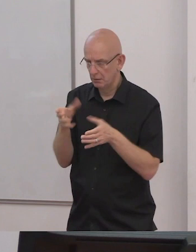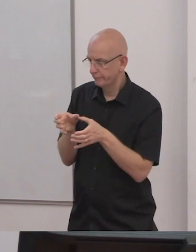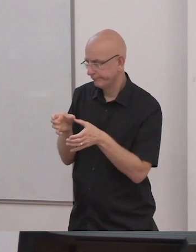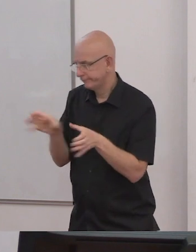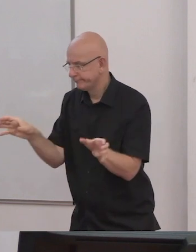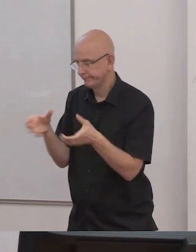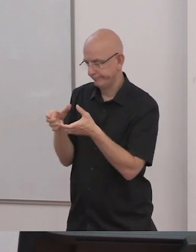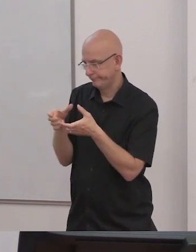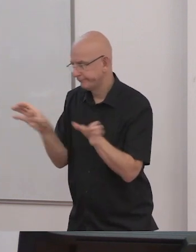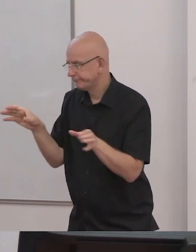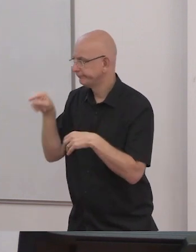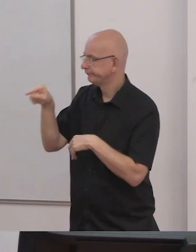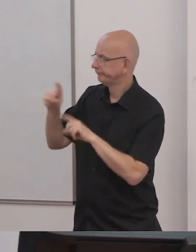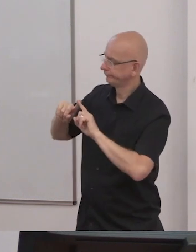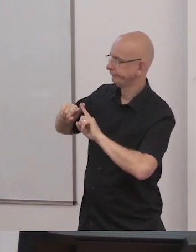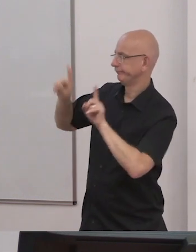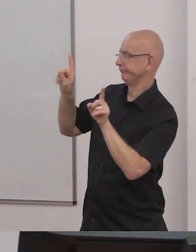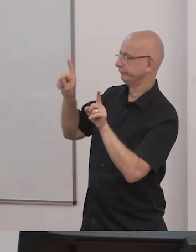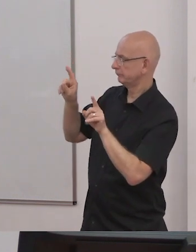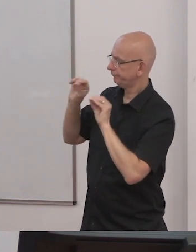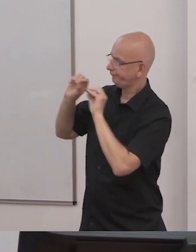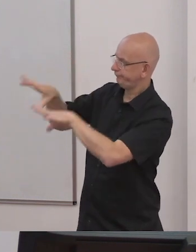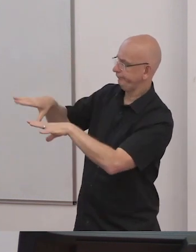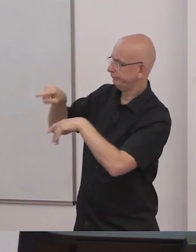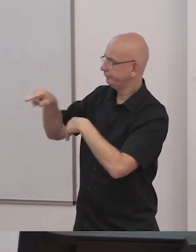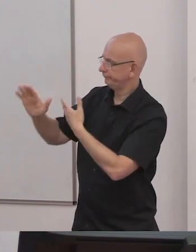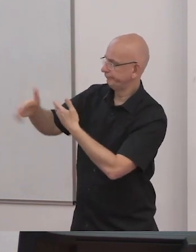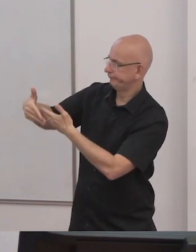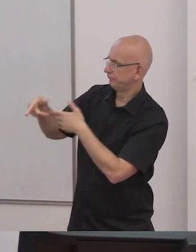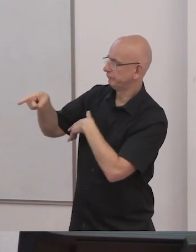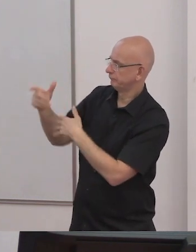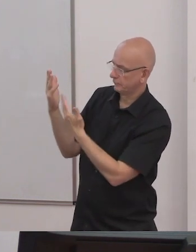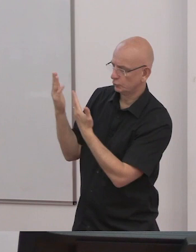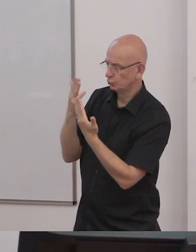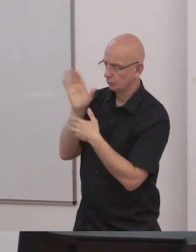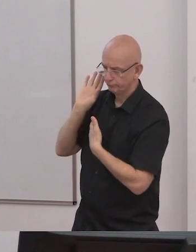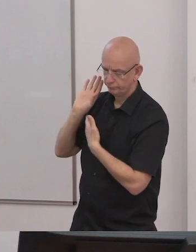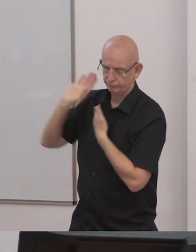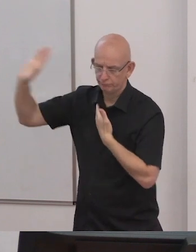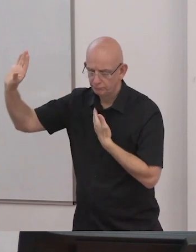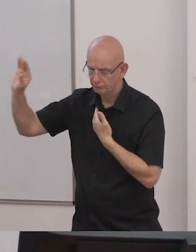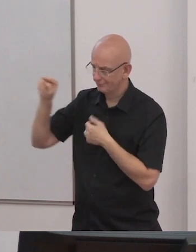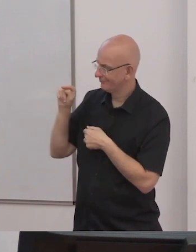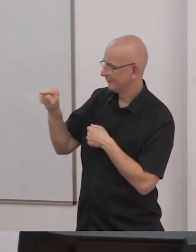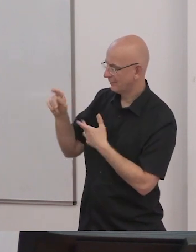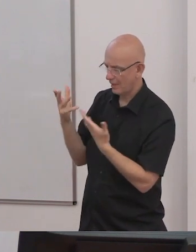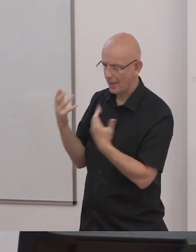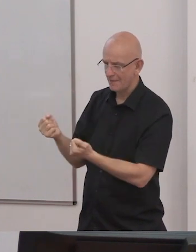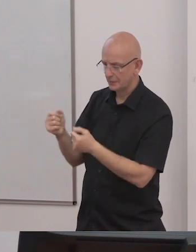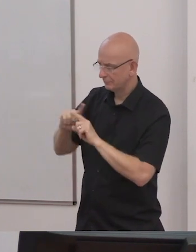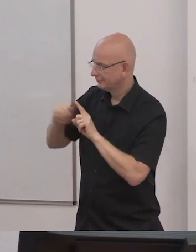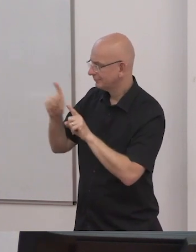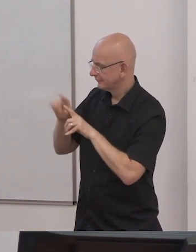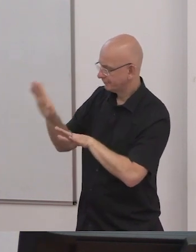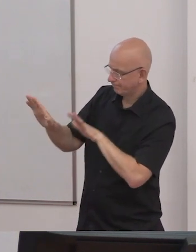the needs of students with types or categories of disability where the support